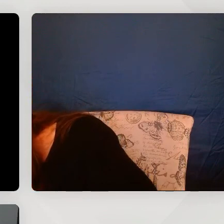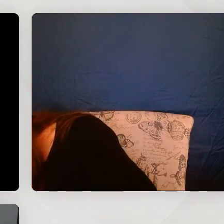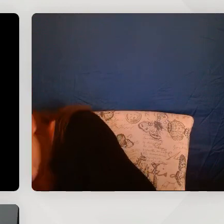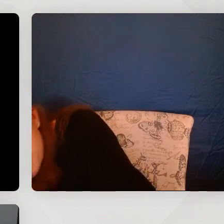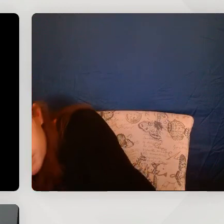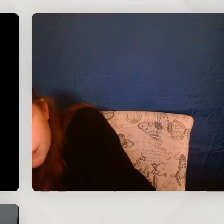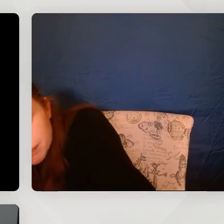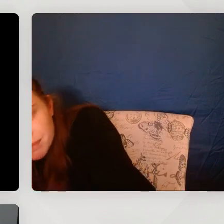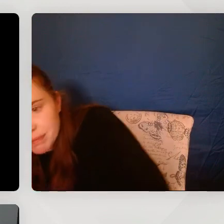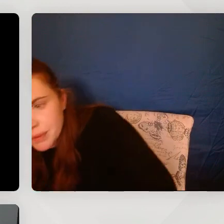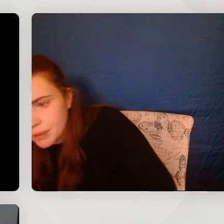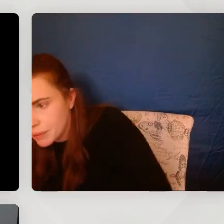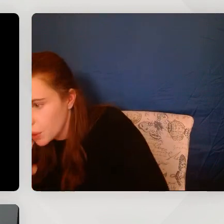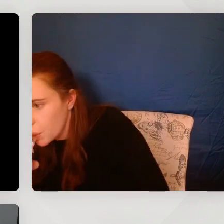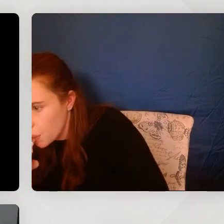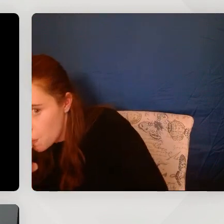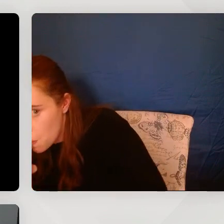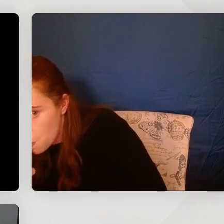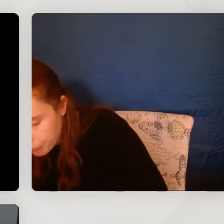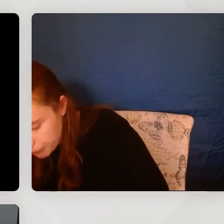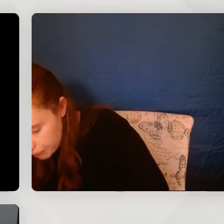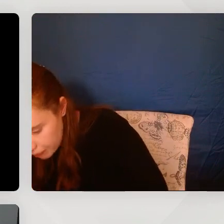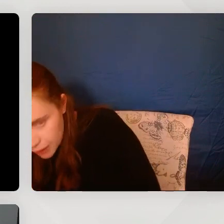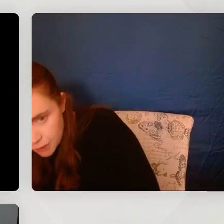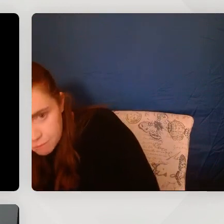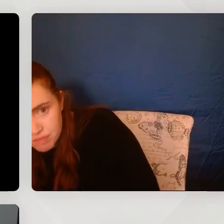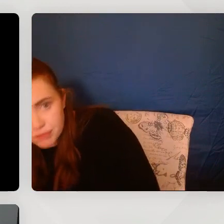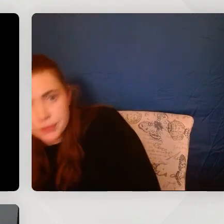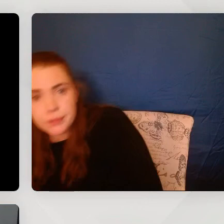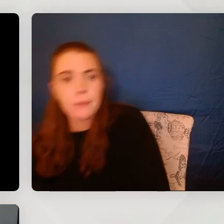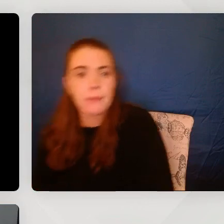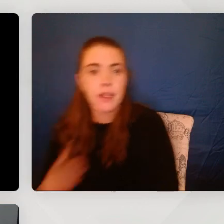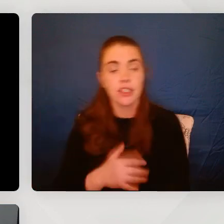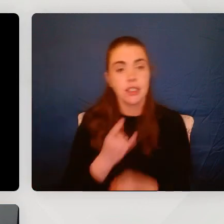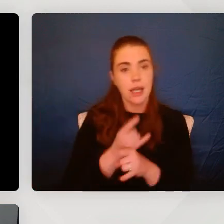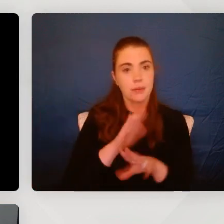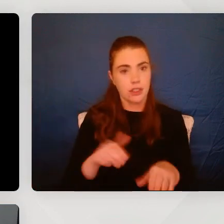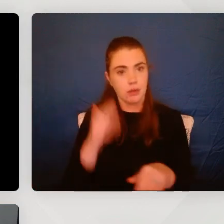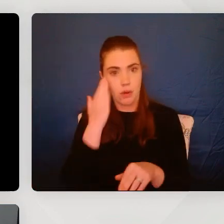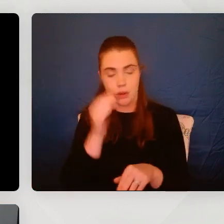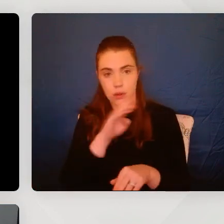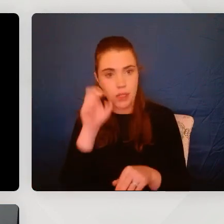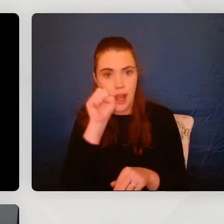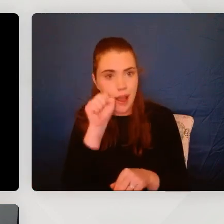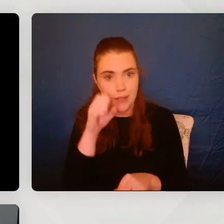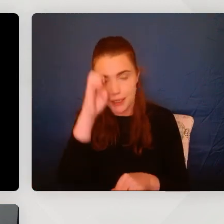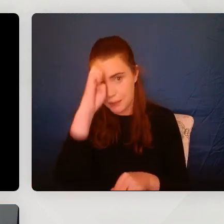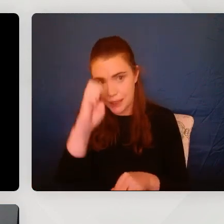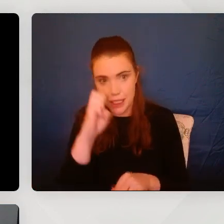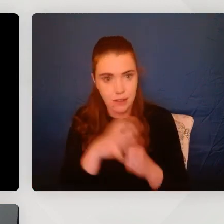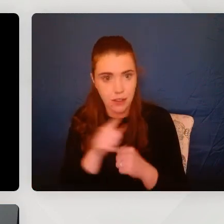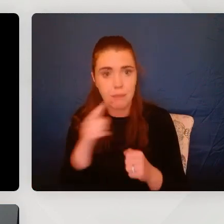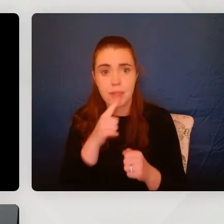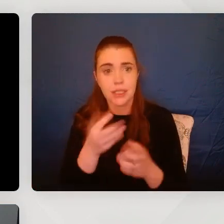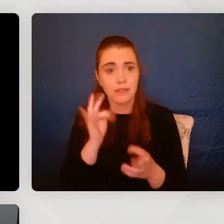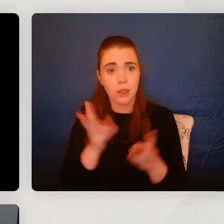can be reparative for them, but you don't have an expectation. So working with a lot of those young people in care,